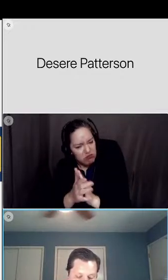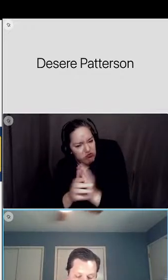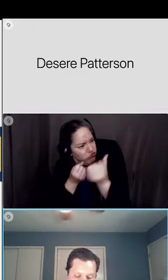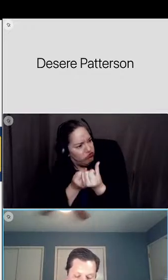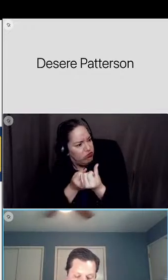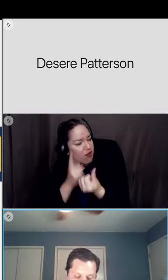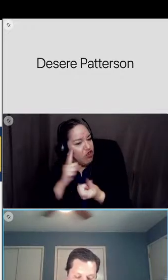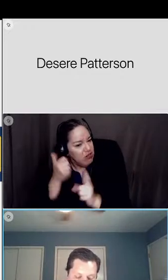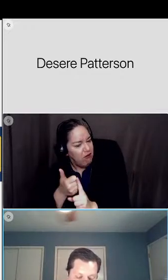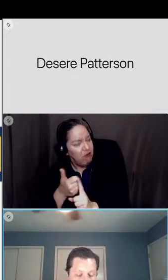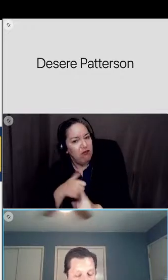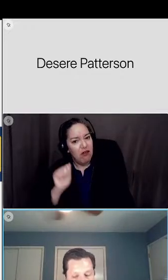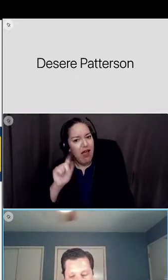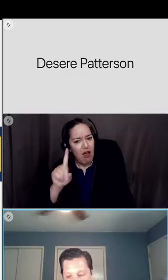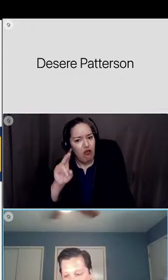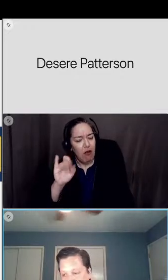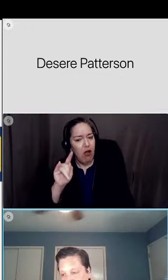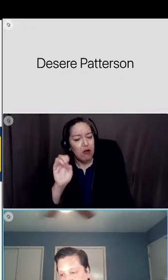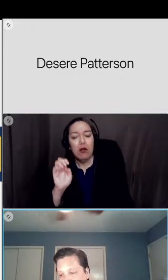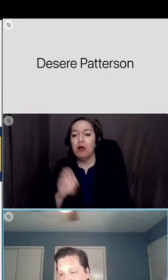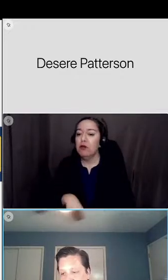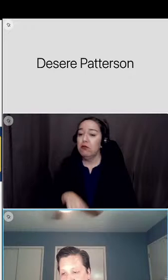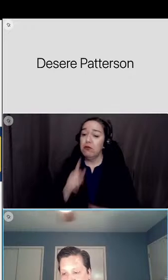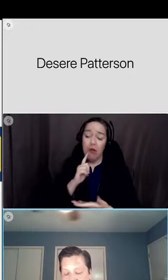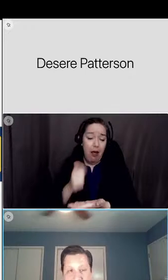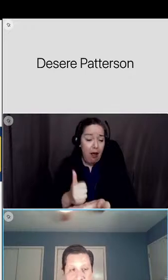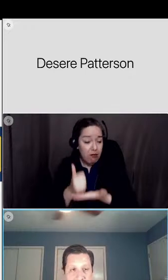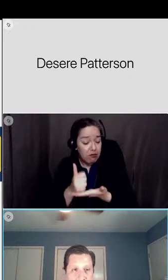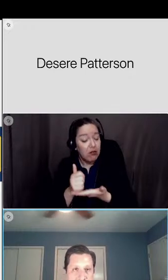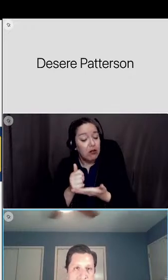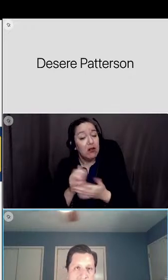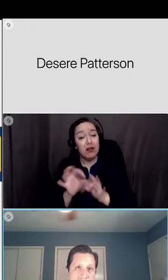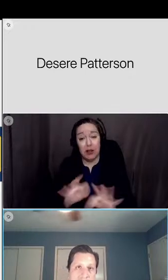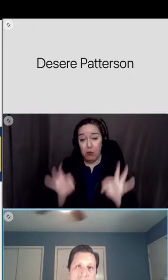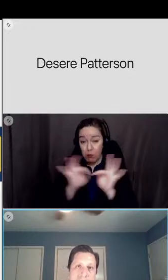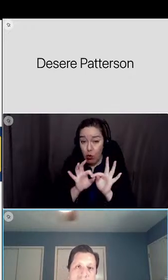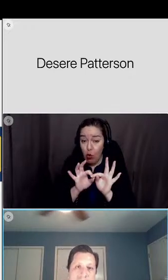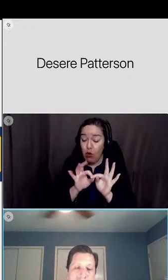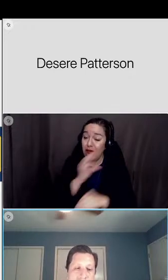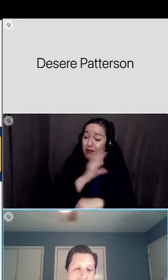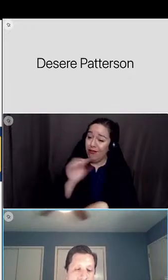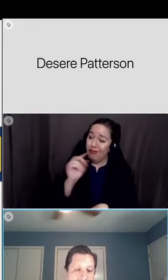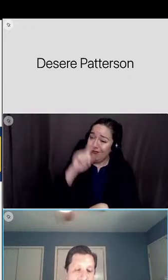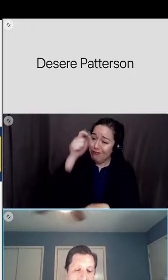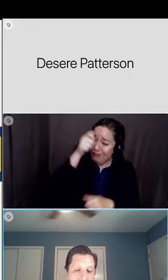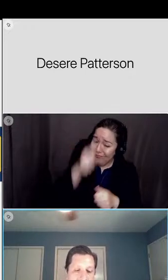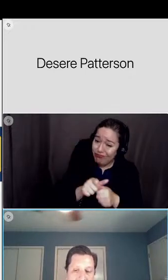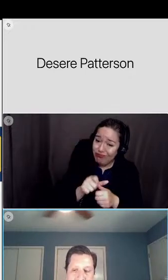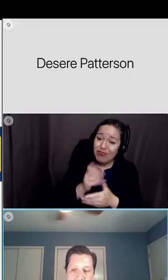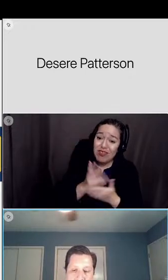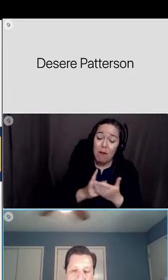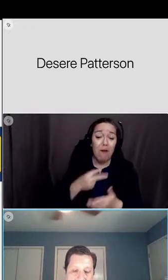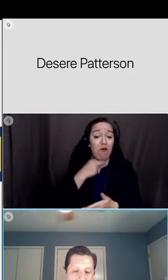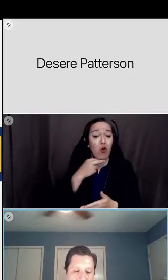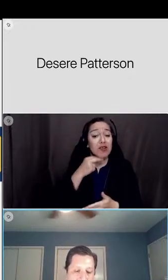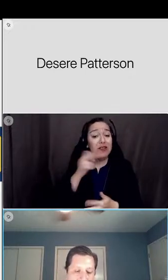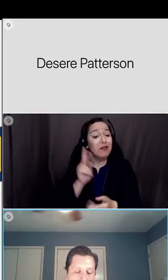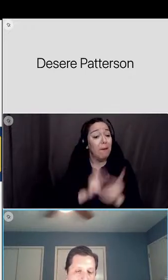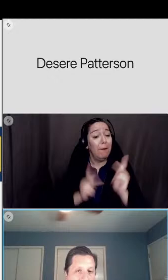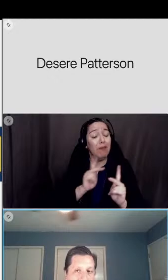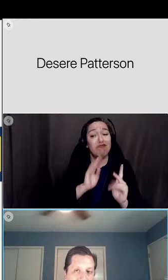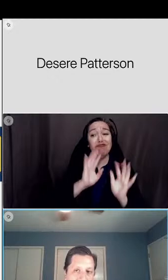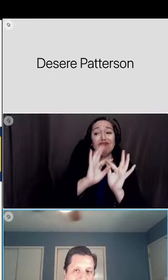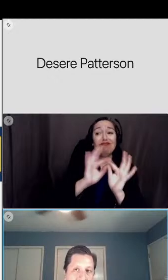it's it's uh it's helpful it's important but we also have to remember there are certainly voices out there that sometimes go unnoticed and heard